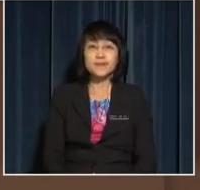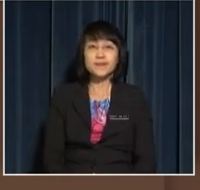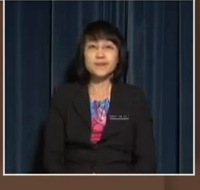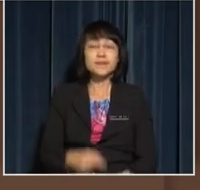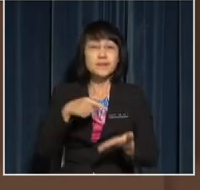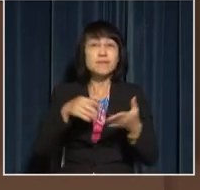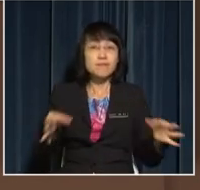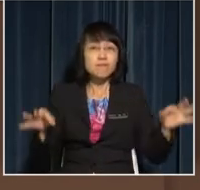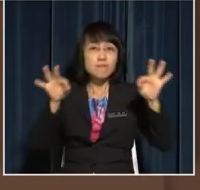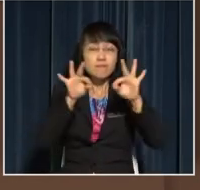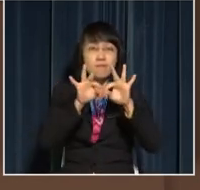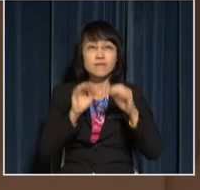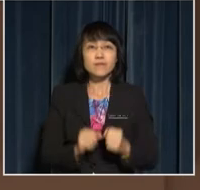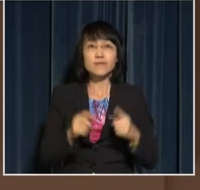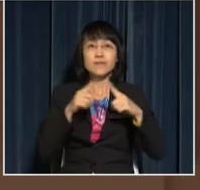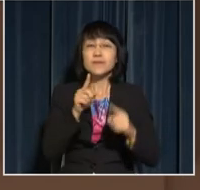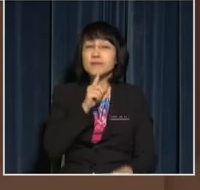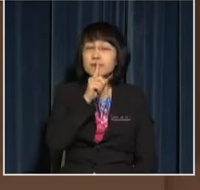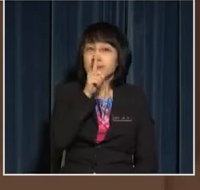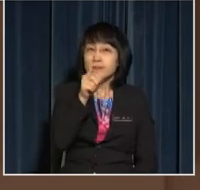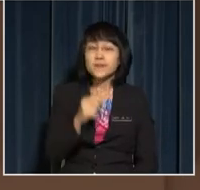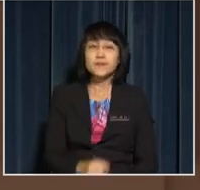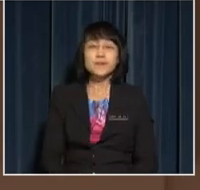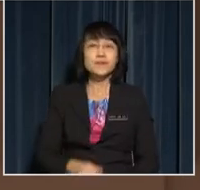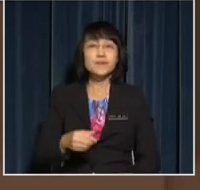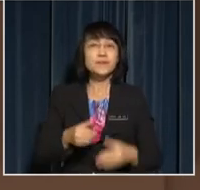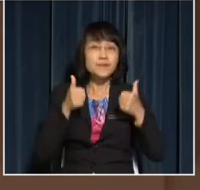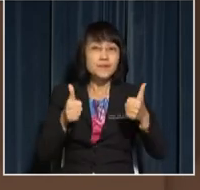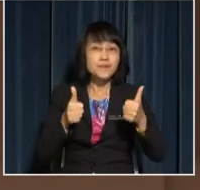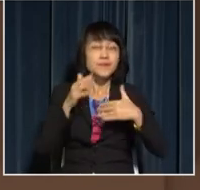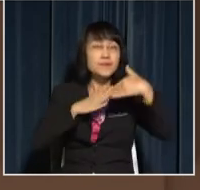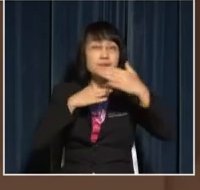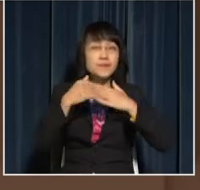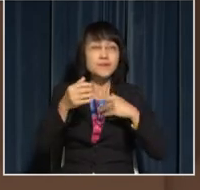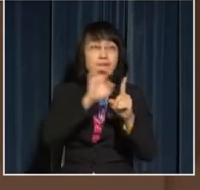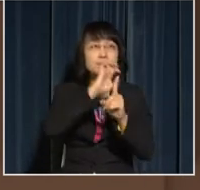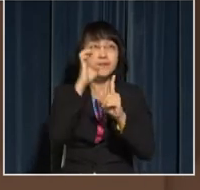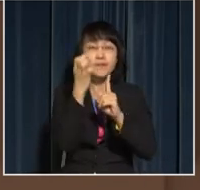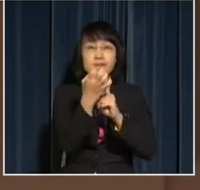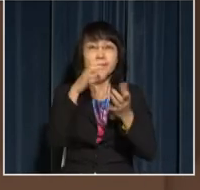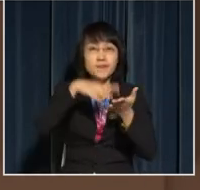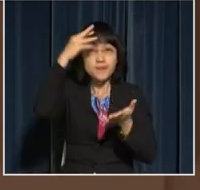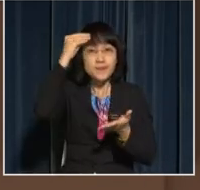This is important to ensure a conducive learning environment